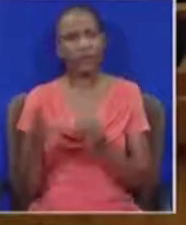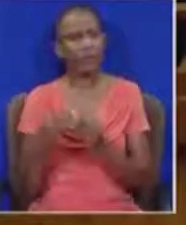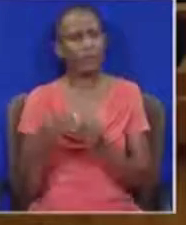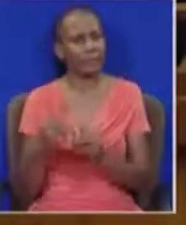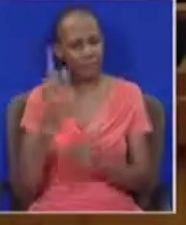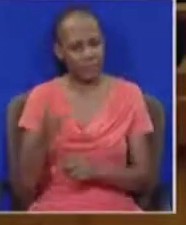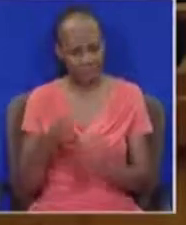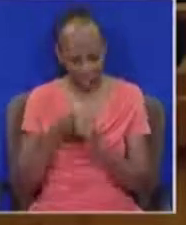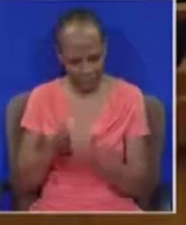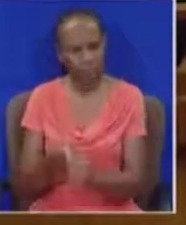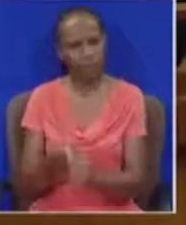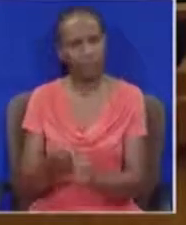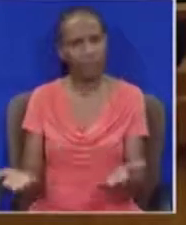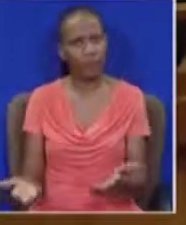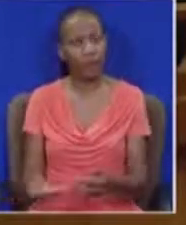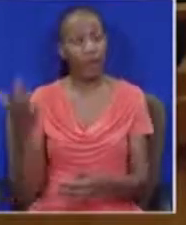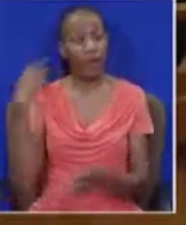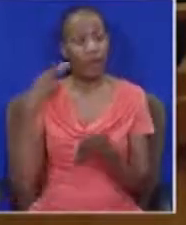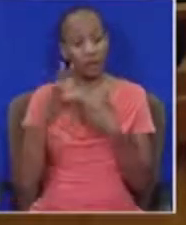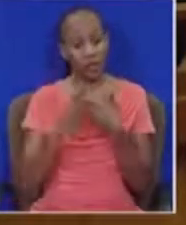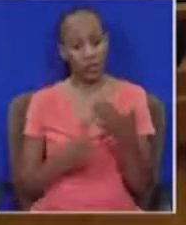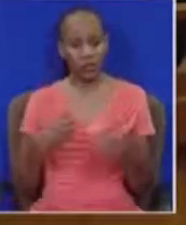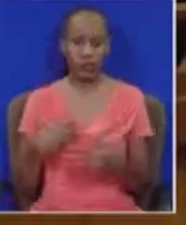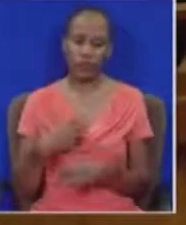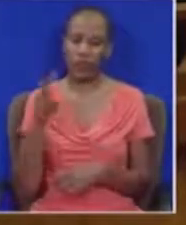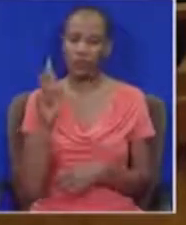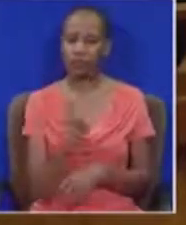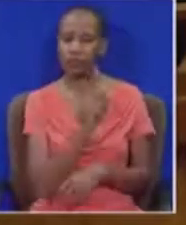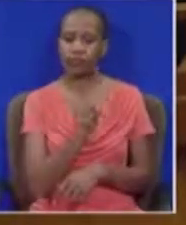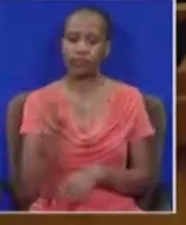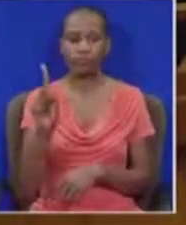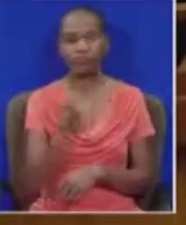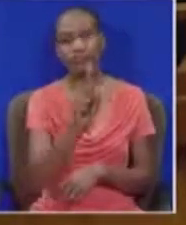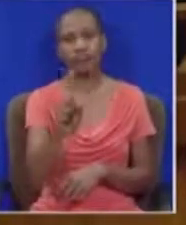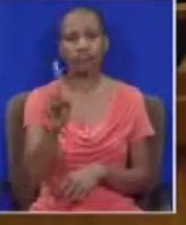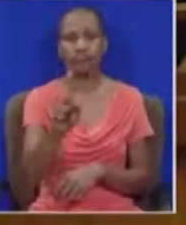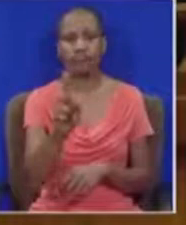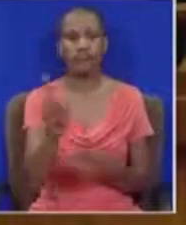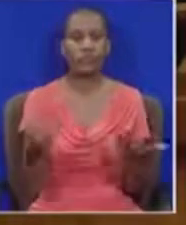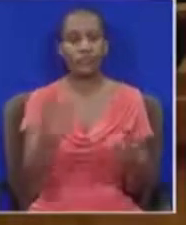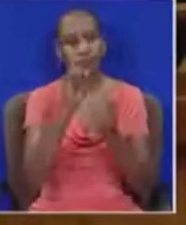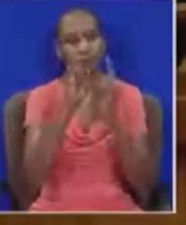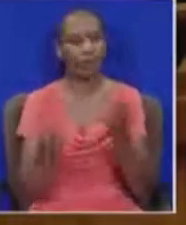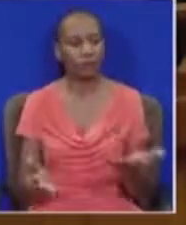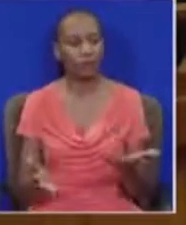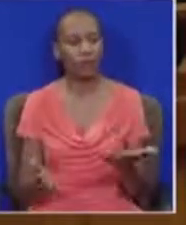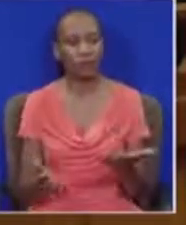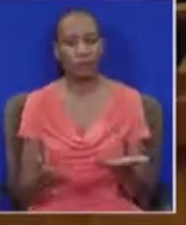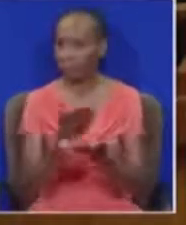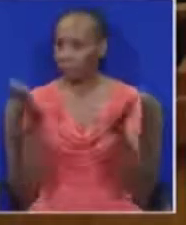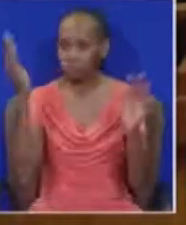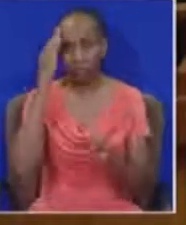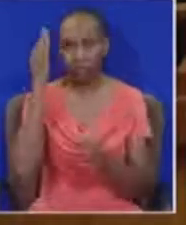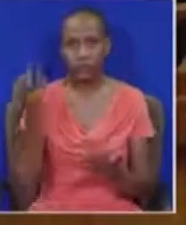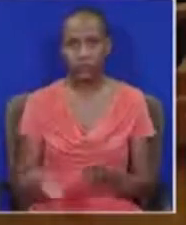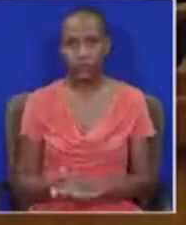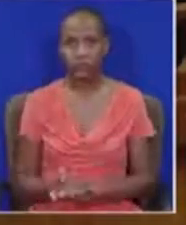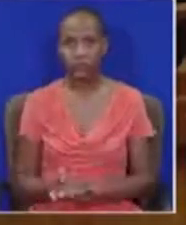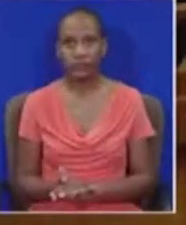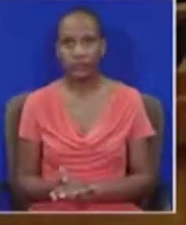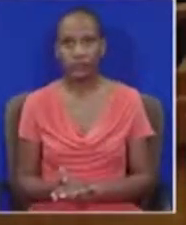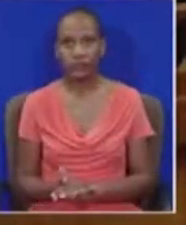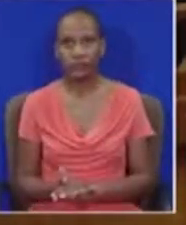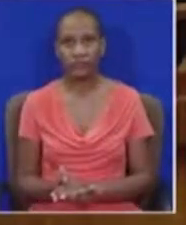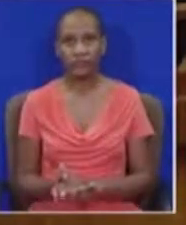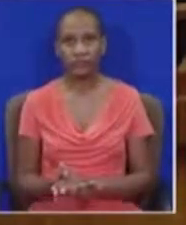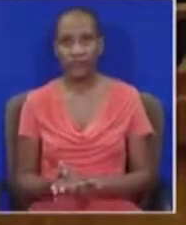Last week I took an early morning walk along the Seapoint Promenade. It's become very popular. In fact, it's quite the place